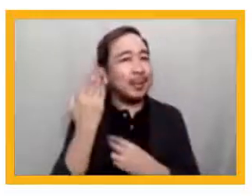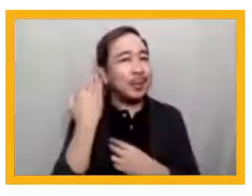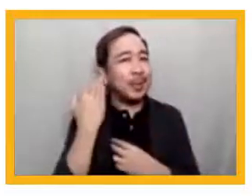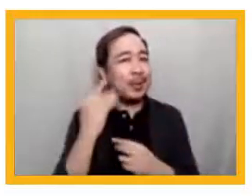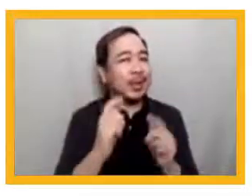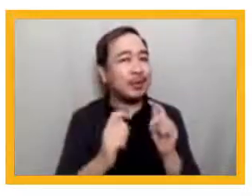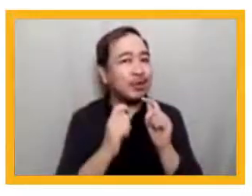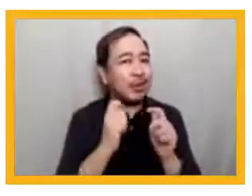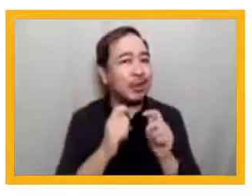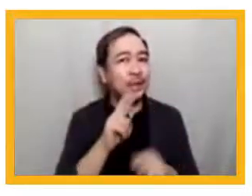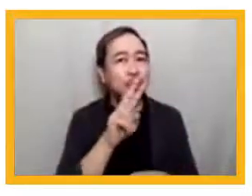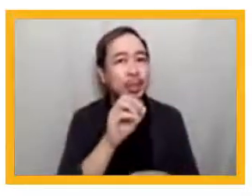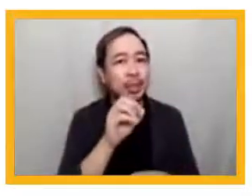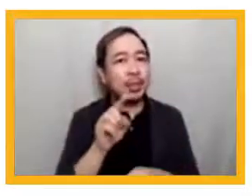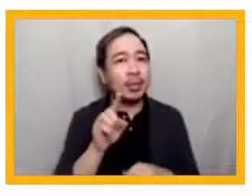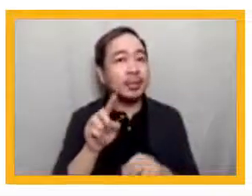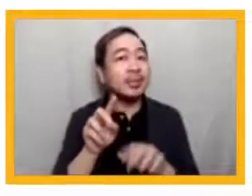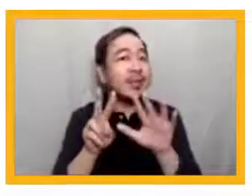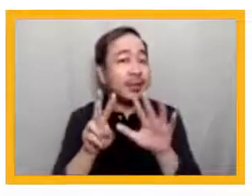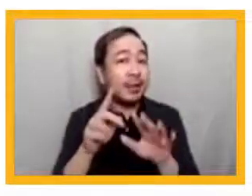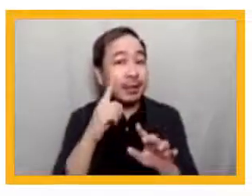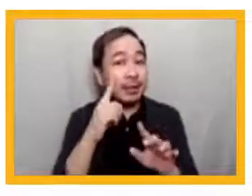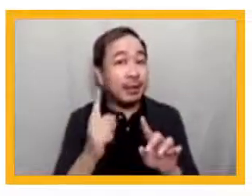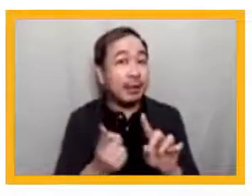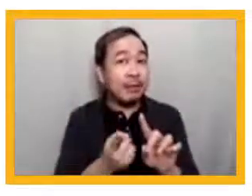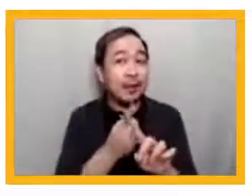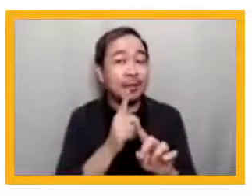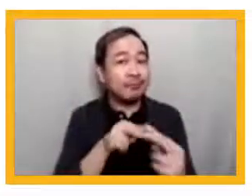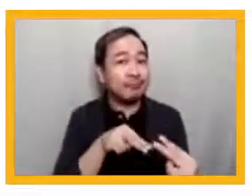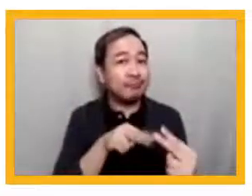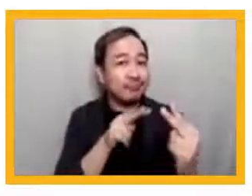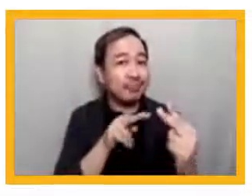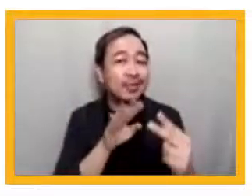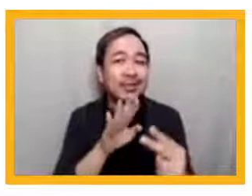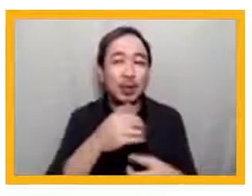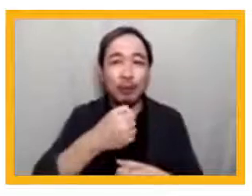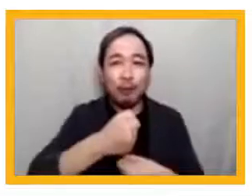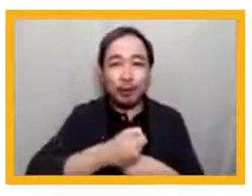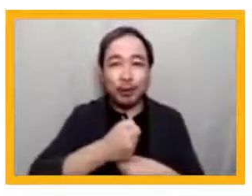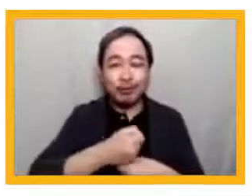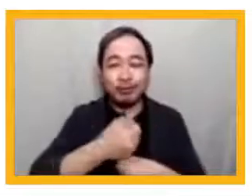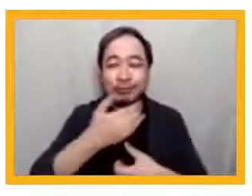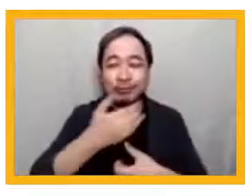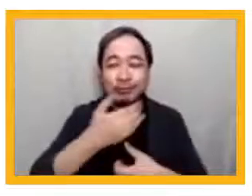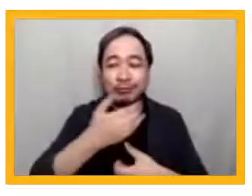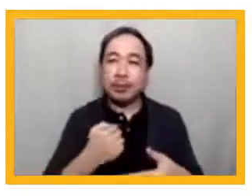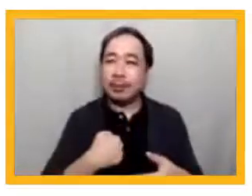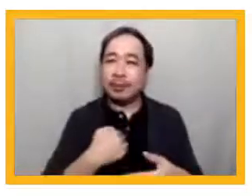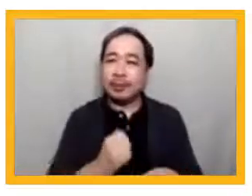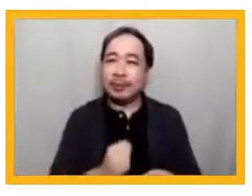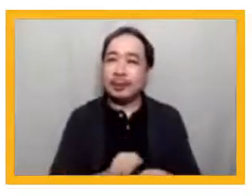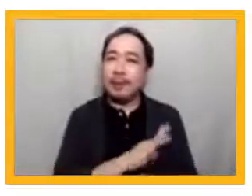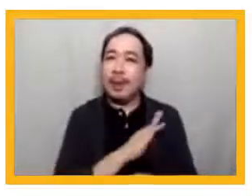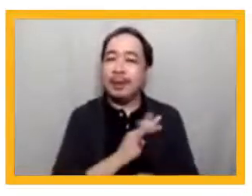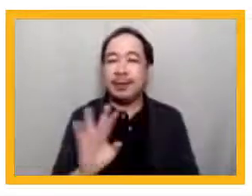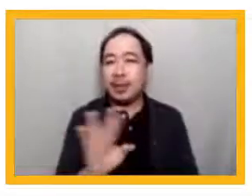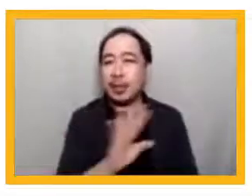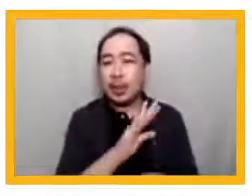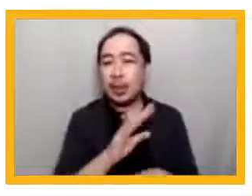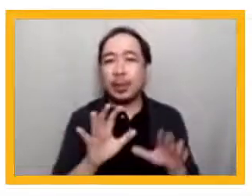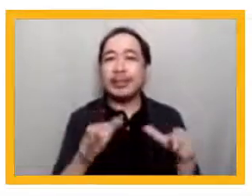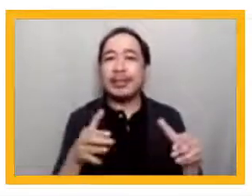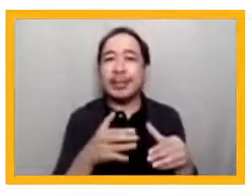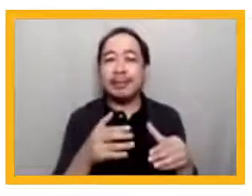2017. That was for CNN Philippines Feature on your work. I was greatly inspired by you and your team's work, and I even joined your